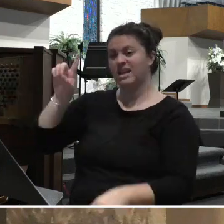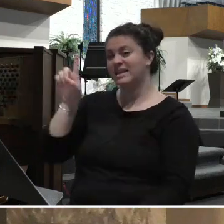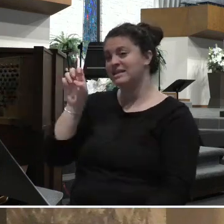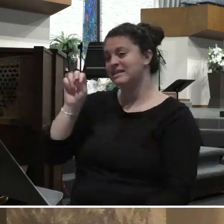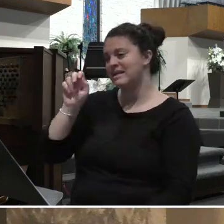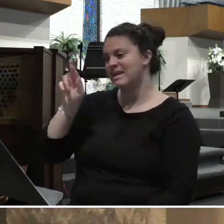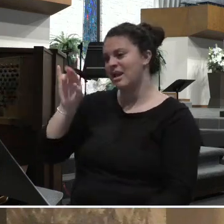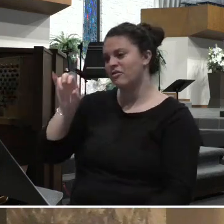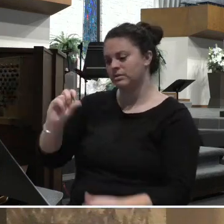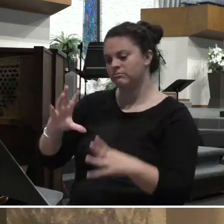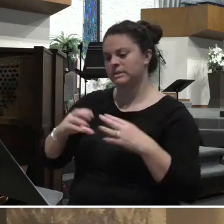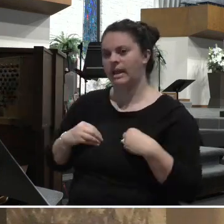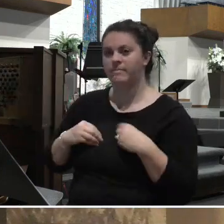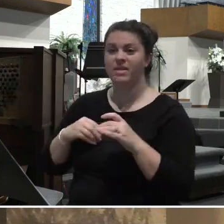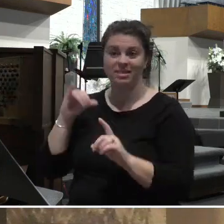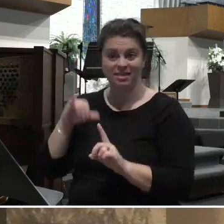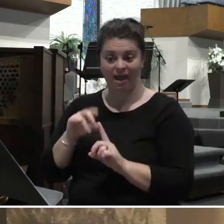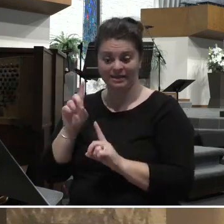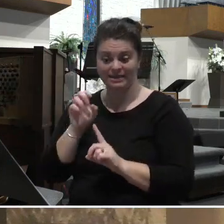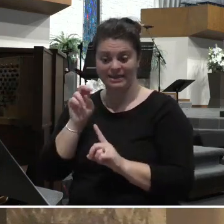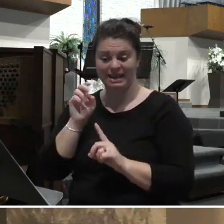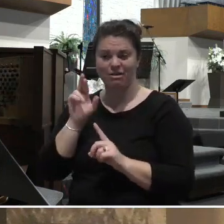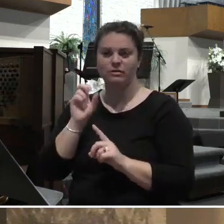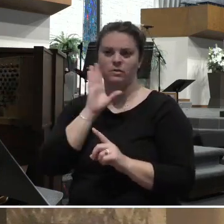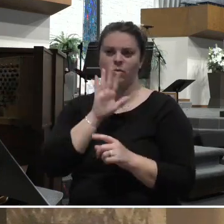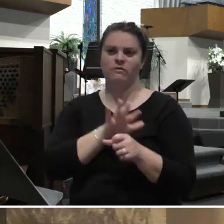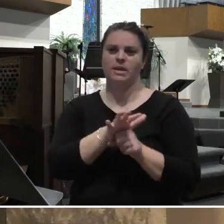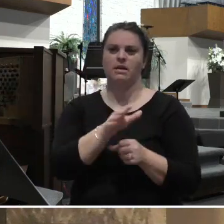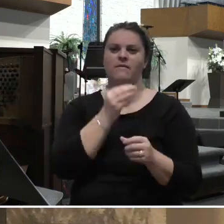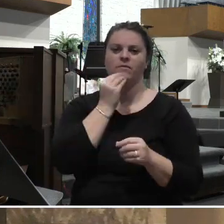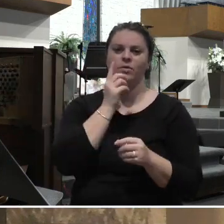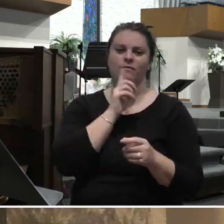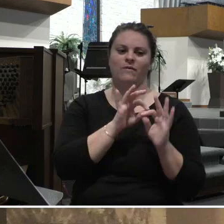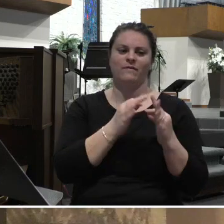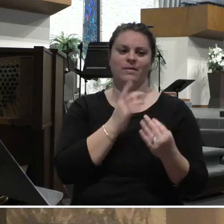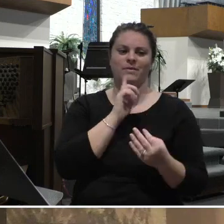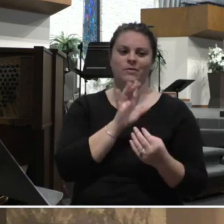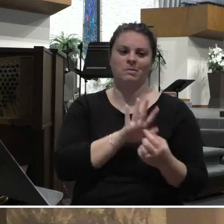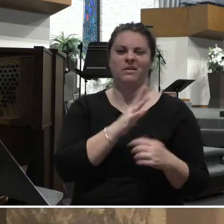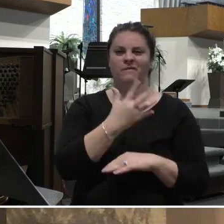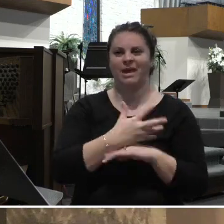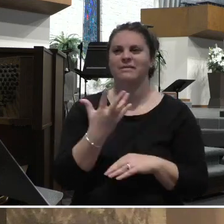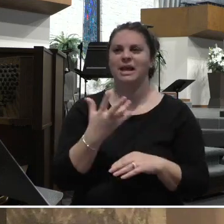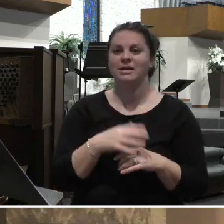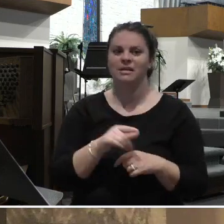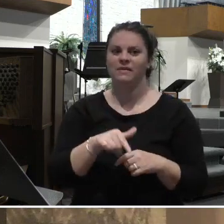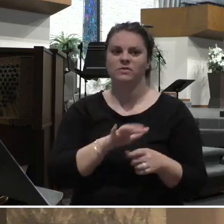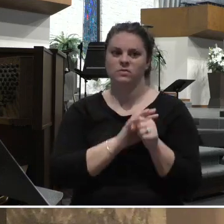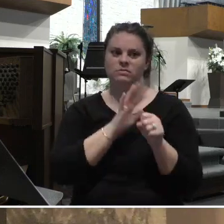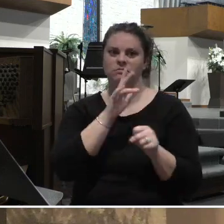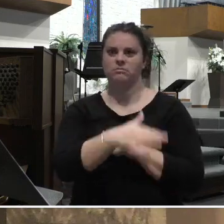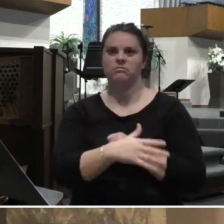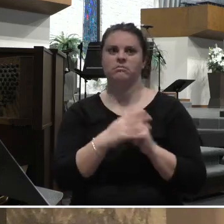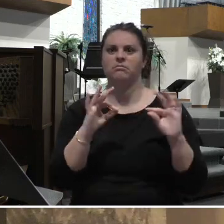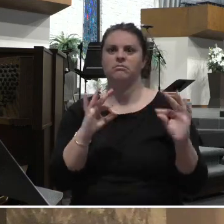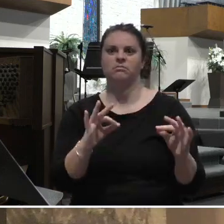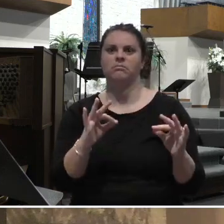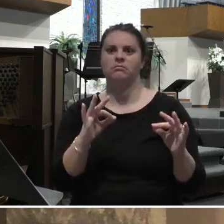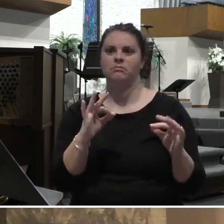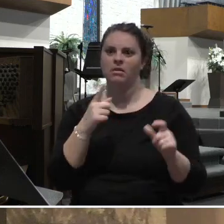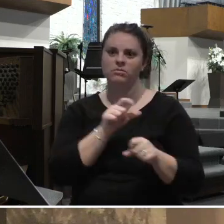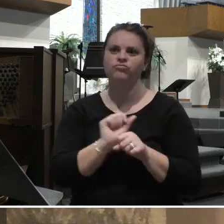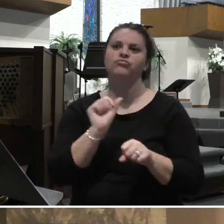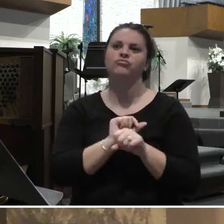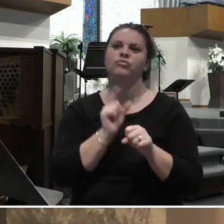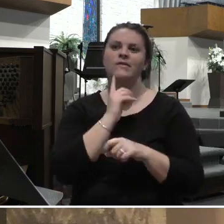would have been enough food for a family for about five days. This would have been fantastic. Let's go toil for the day, and